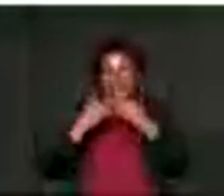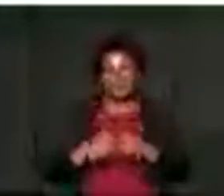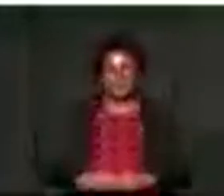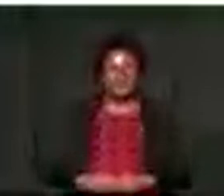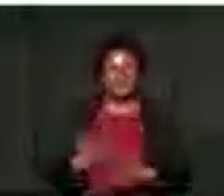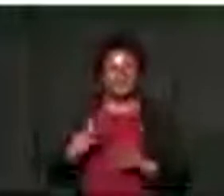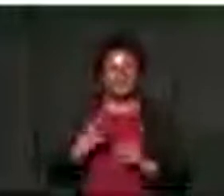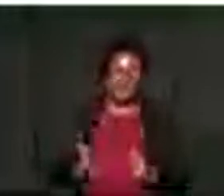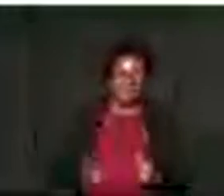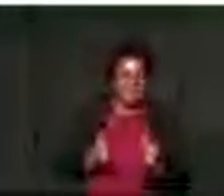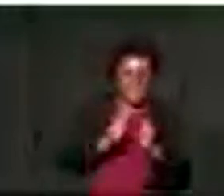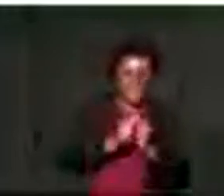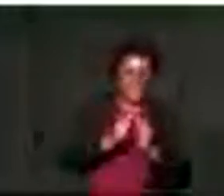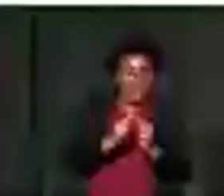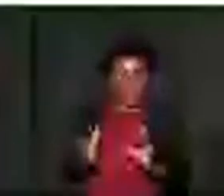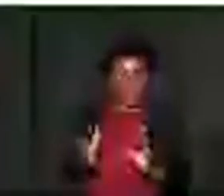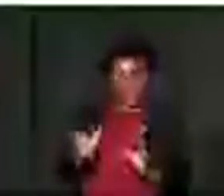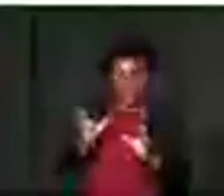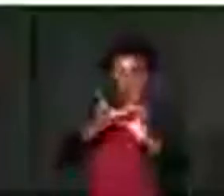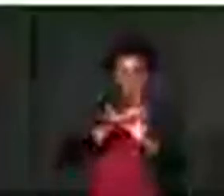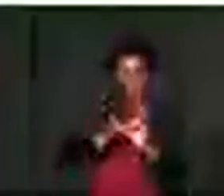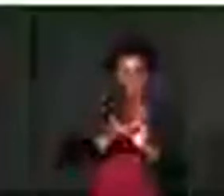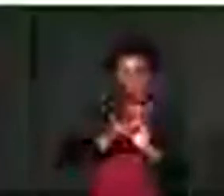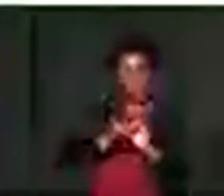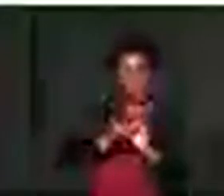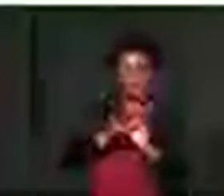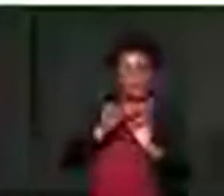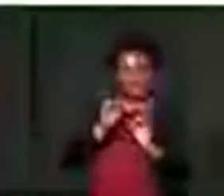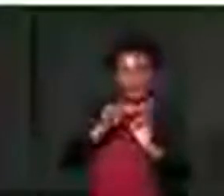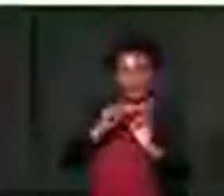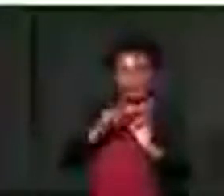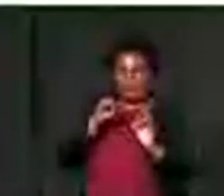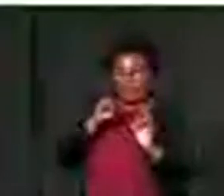this gathering resonates well.